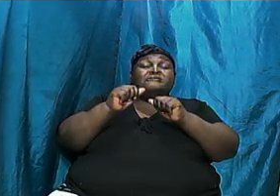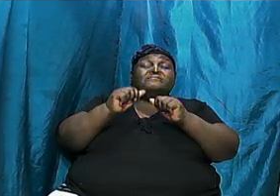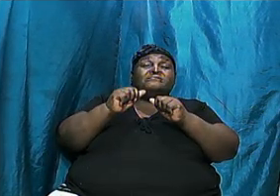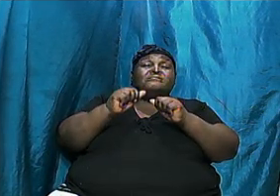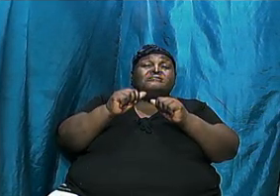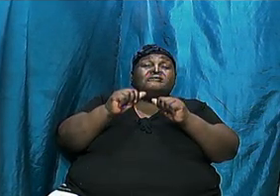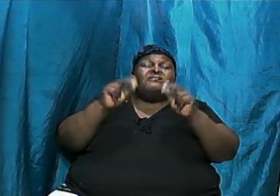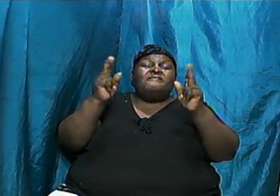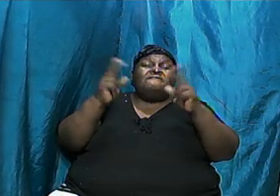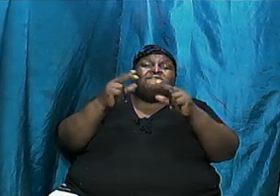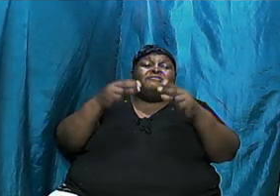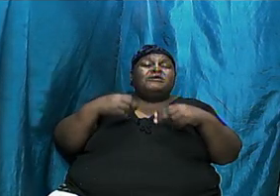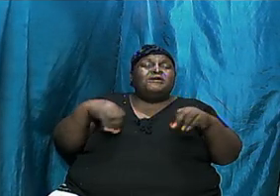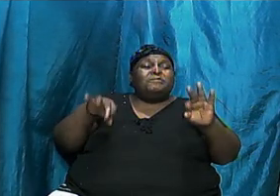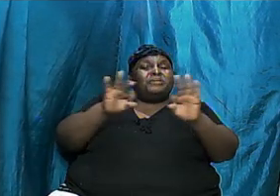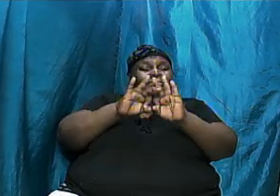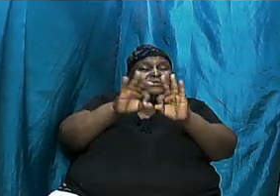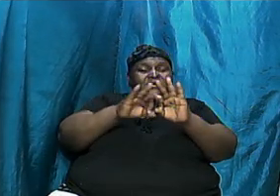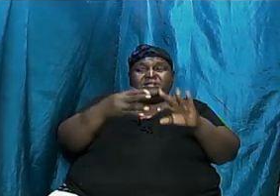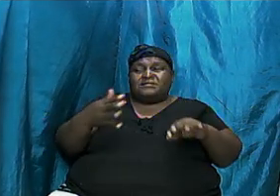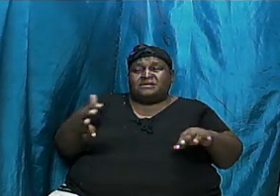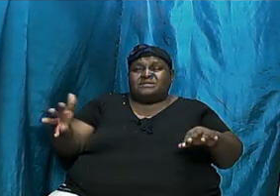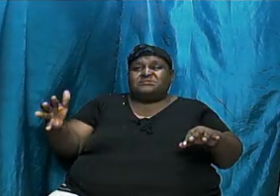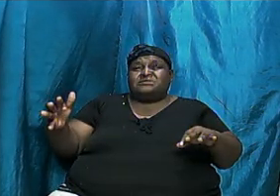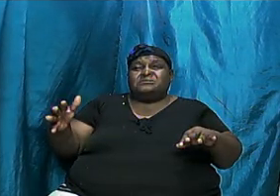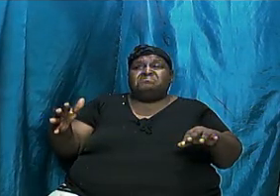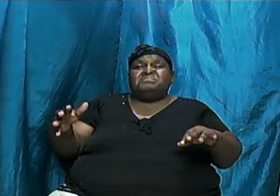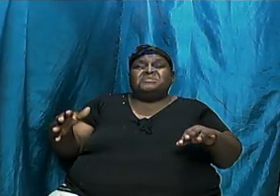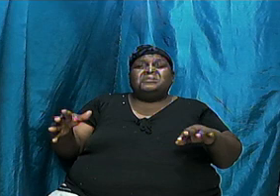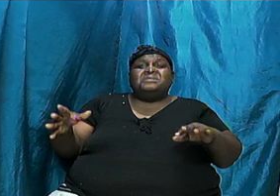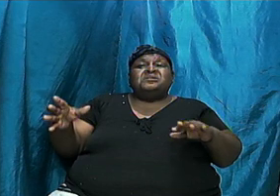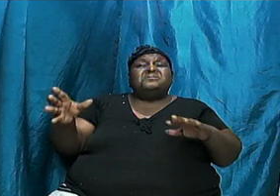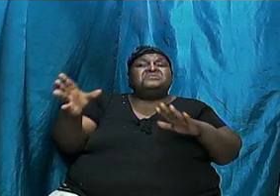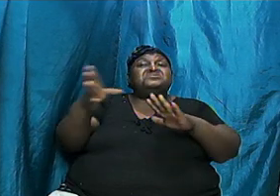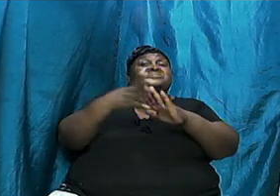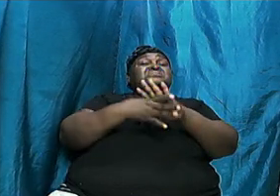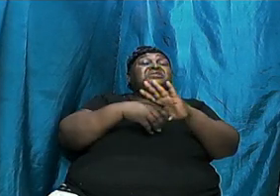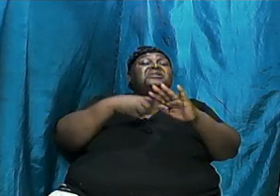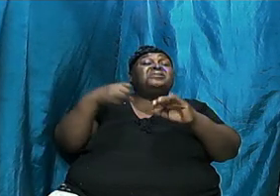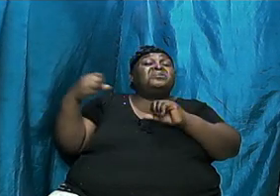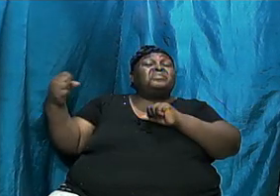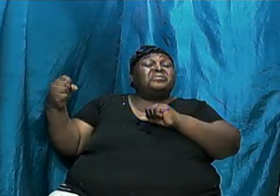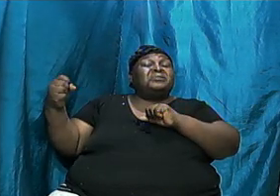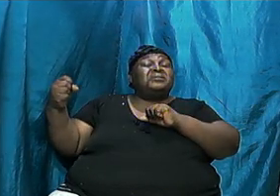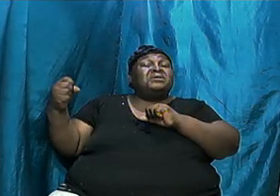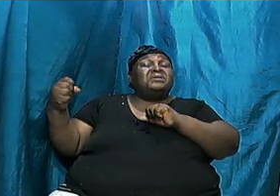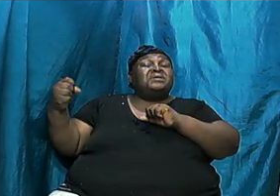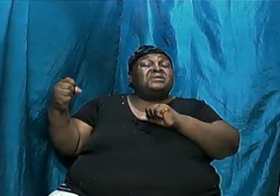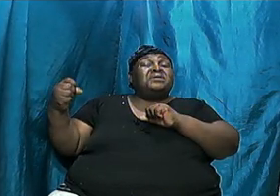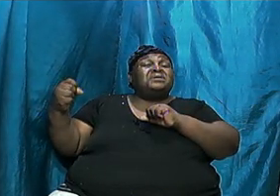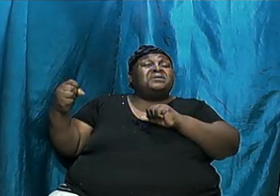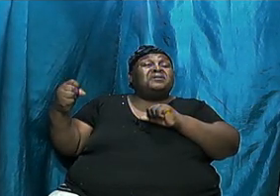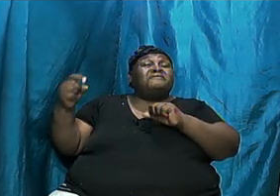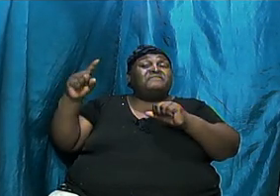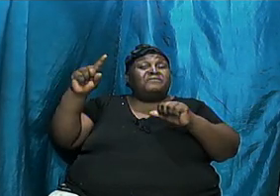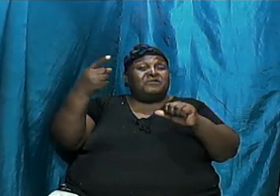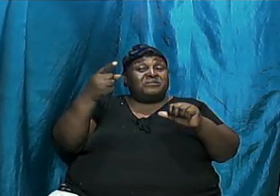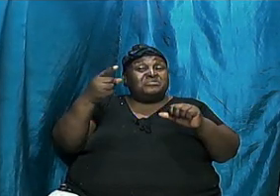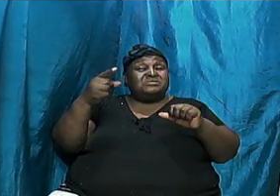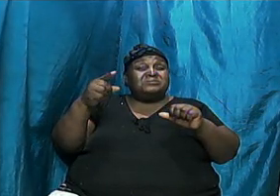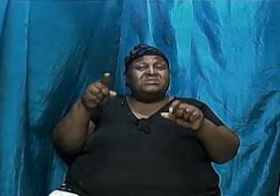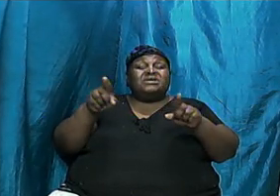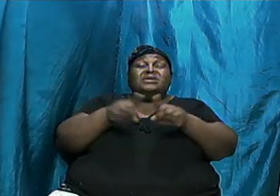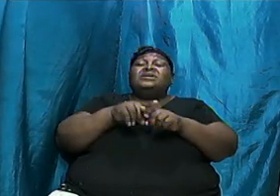very important things we are some takeaways and firstly we want to make sure and as we go through